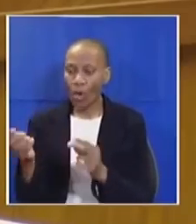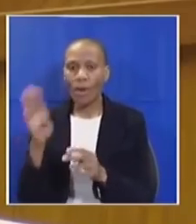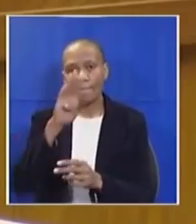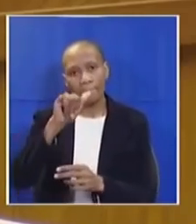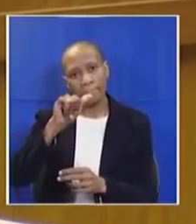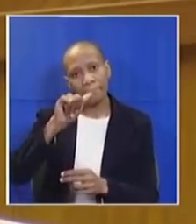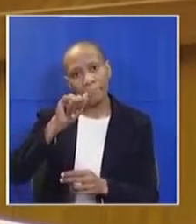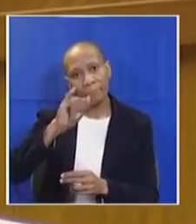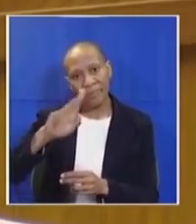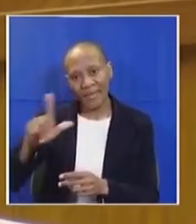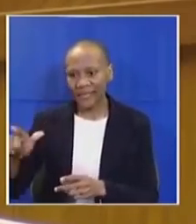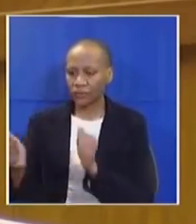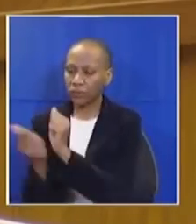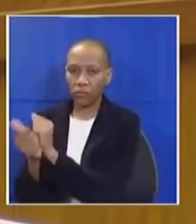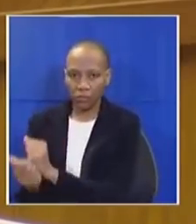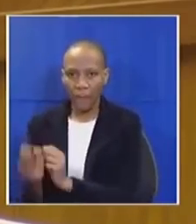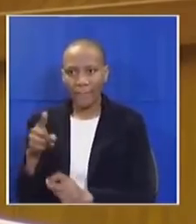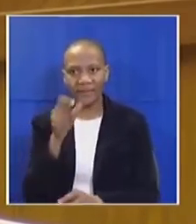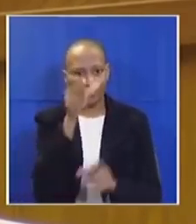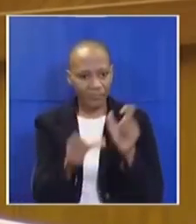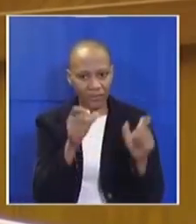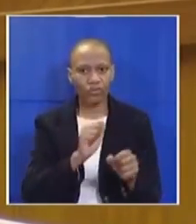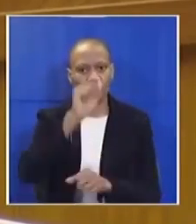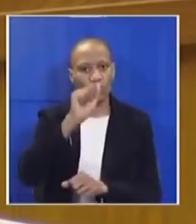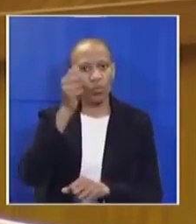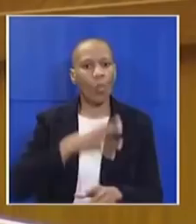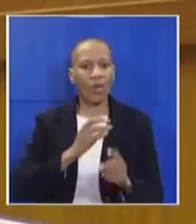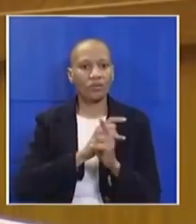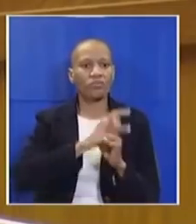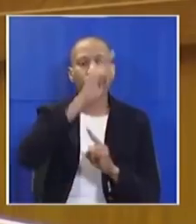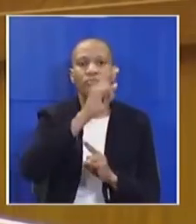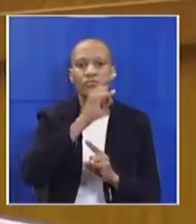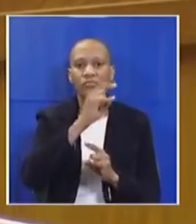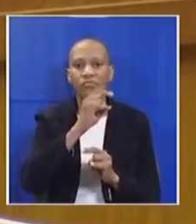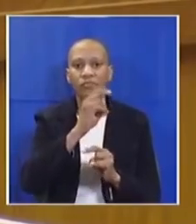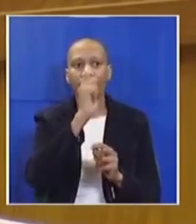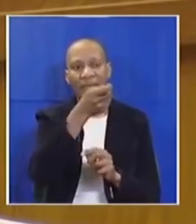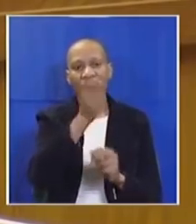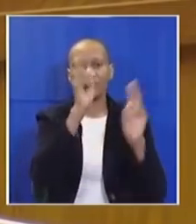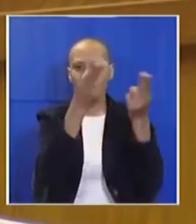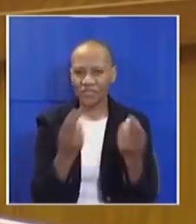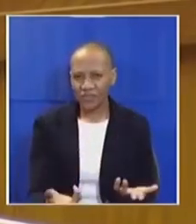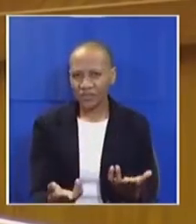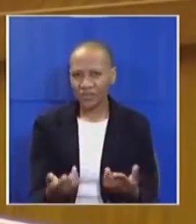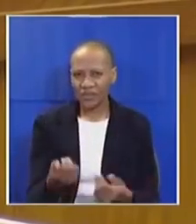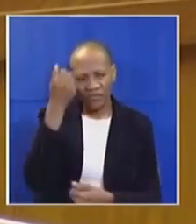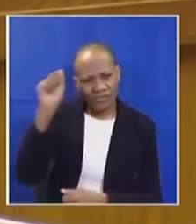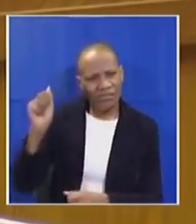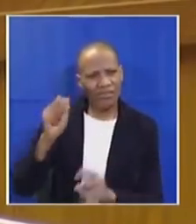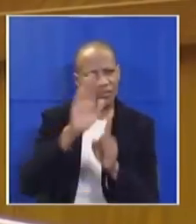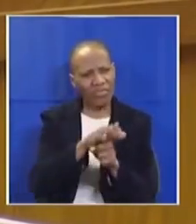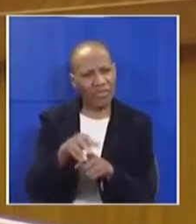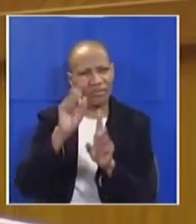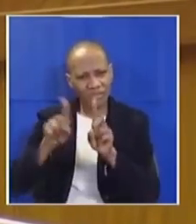students who protested against high fees, against exploitation of workers and trans-colonial education at white universities,